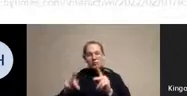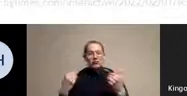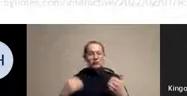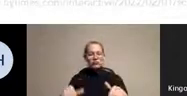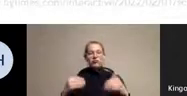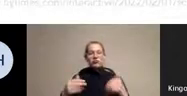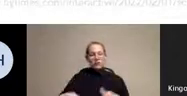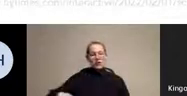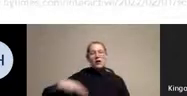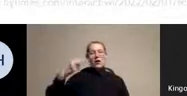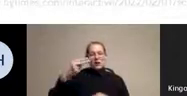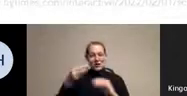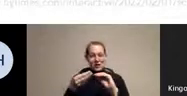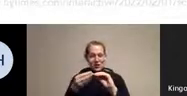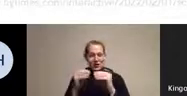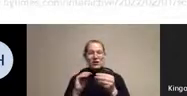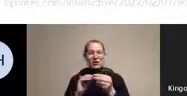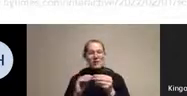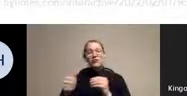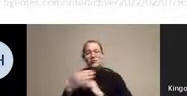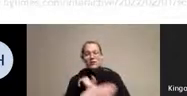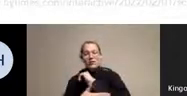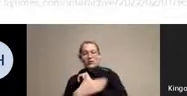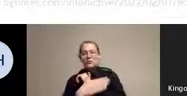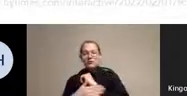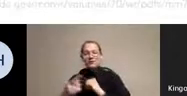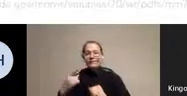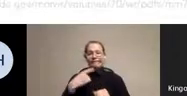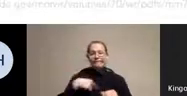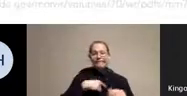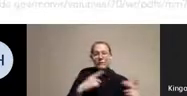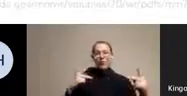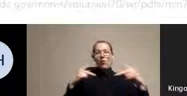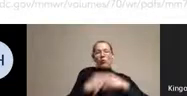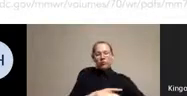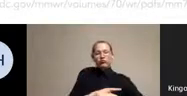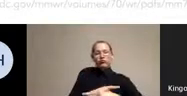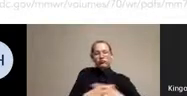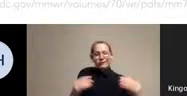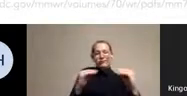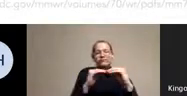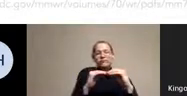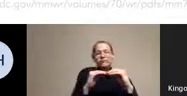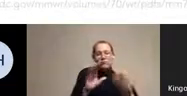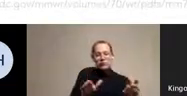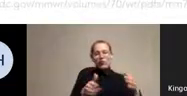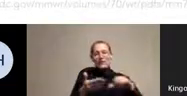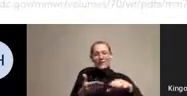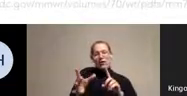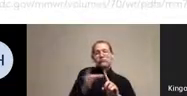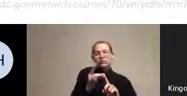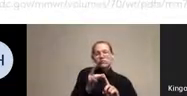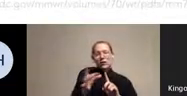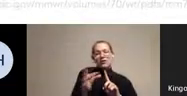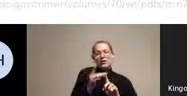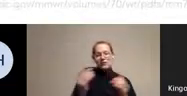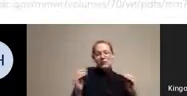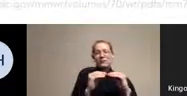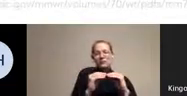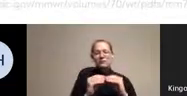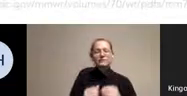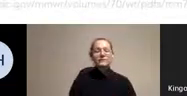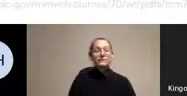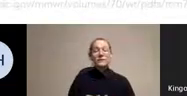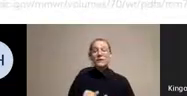we substantially have passed other countries. In fact, when you look at the – this is 2020, the leading cause of death in